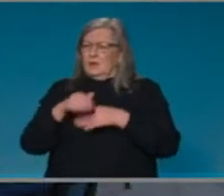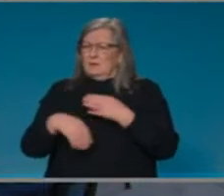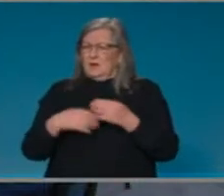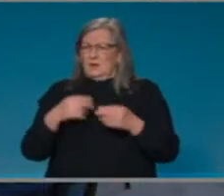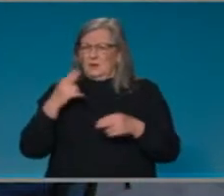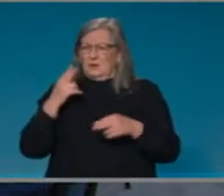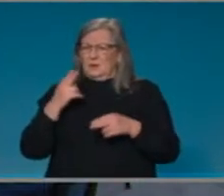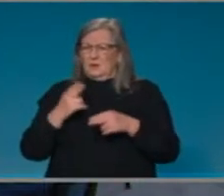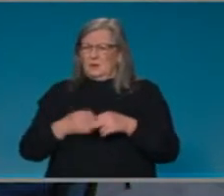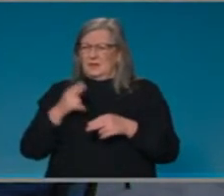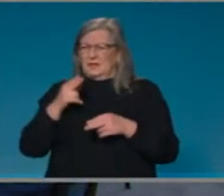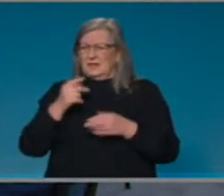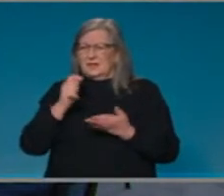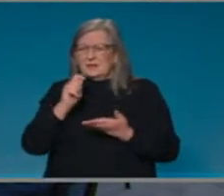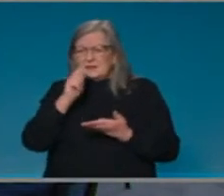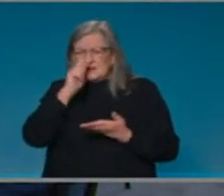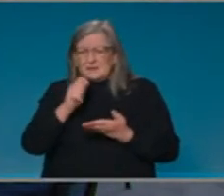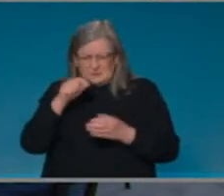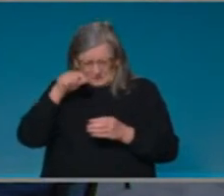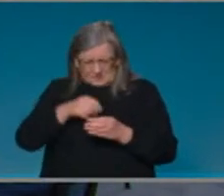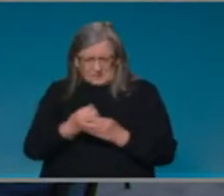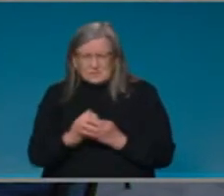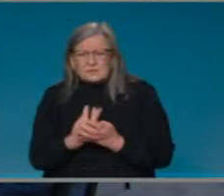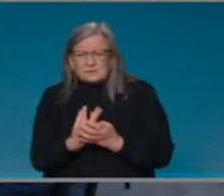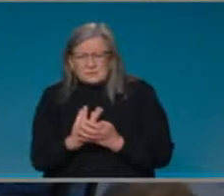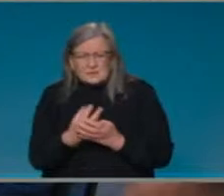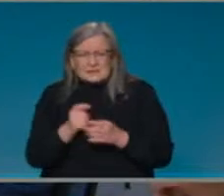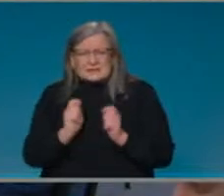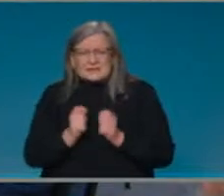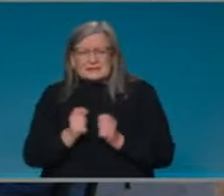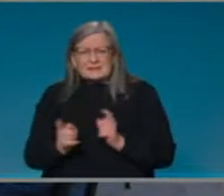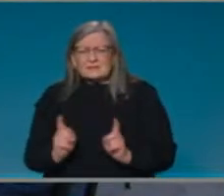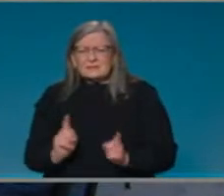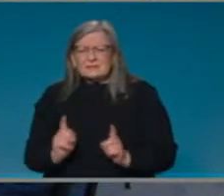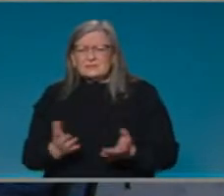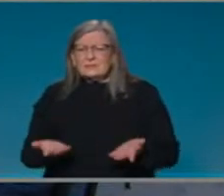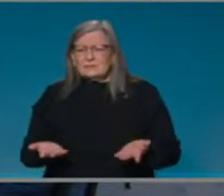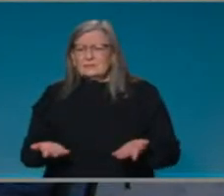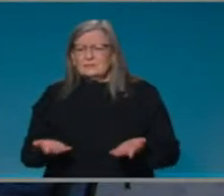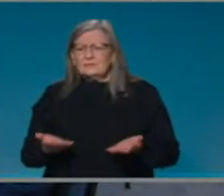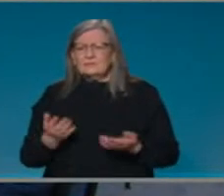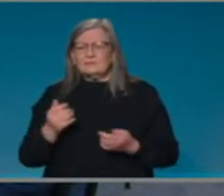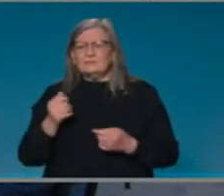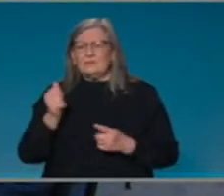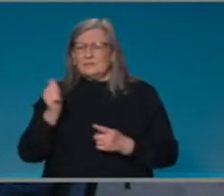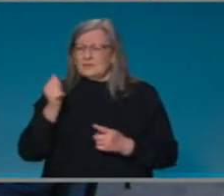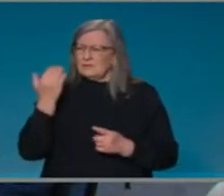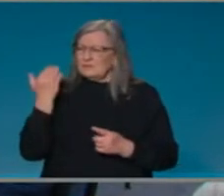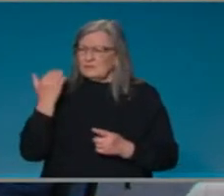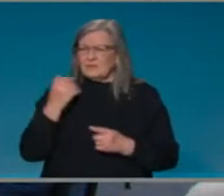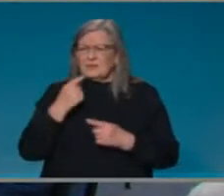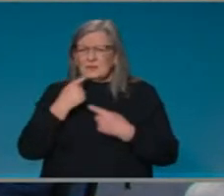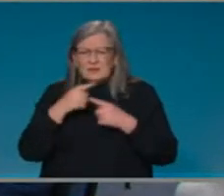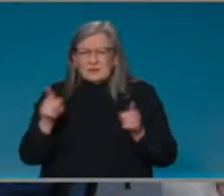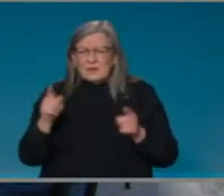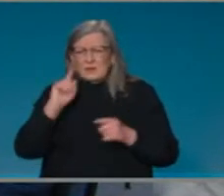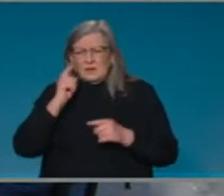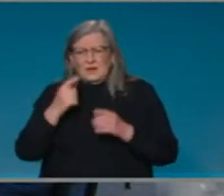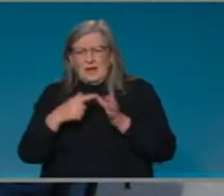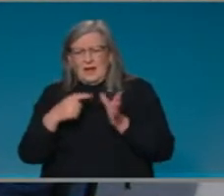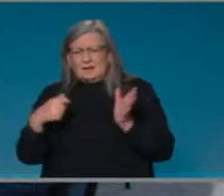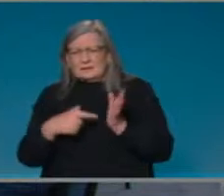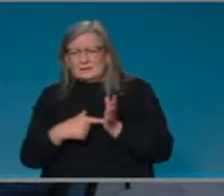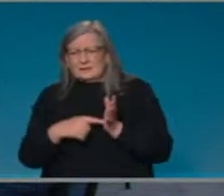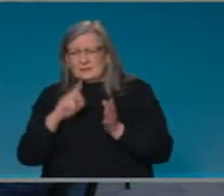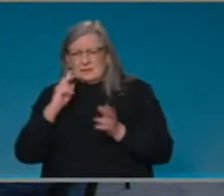some advice that's gone out I think in the last week from the TGA businesses on how to implement rapid testing. It's formed such a big part of